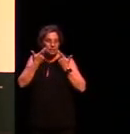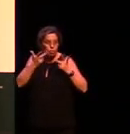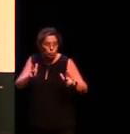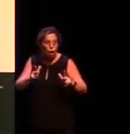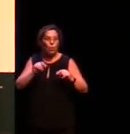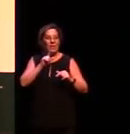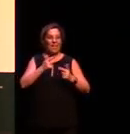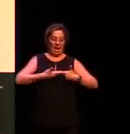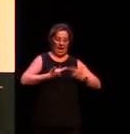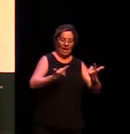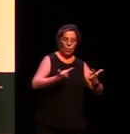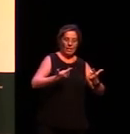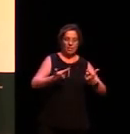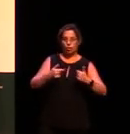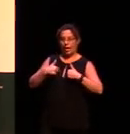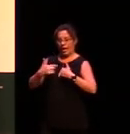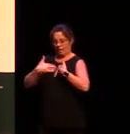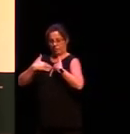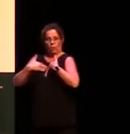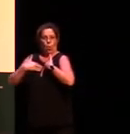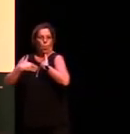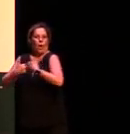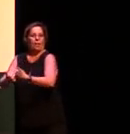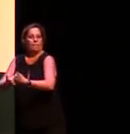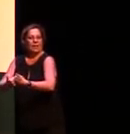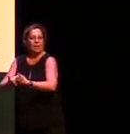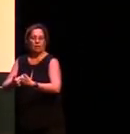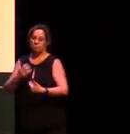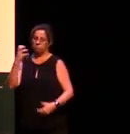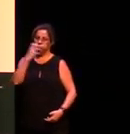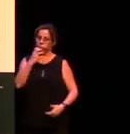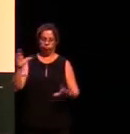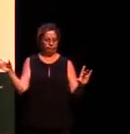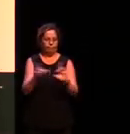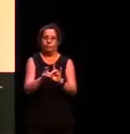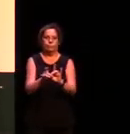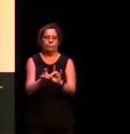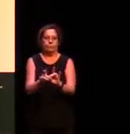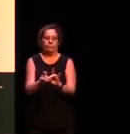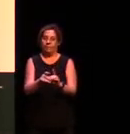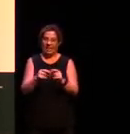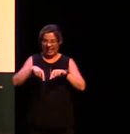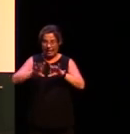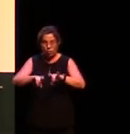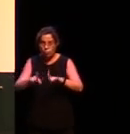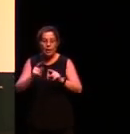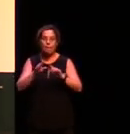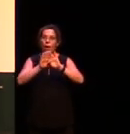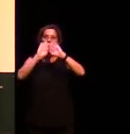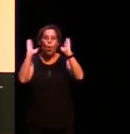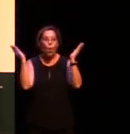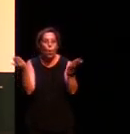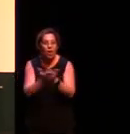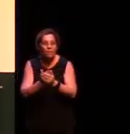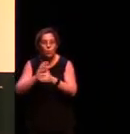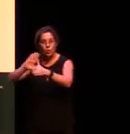well-being for indigenous people not just in Australia but around the world and I'll just highlight this